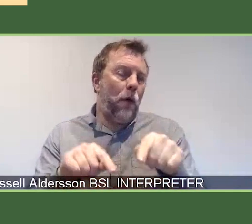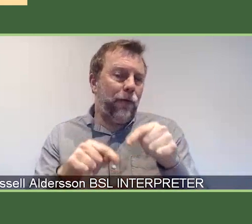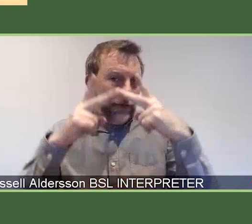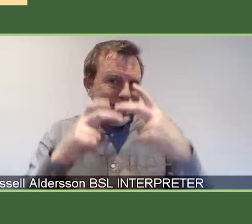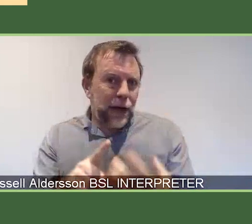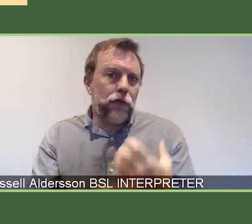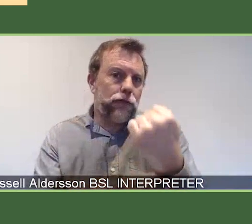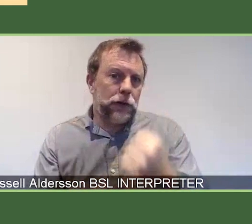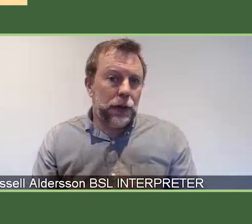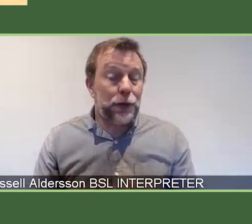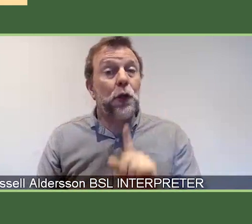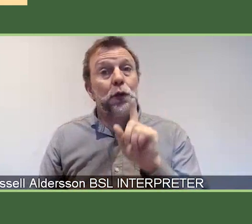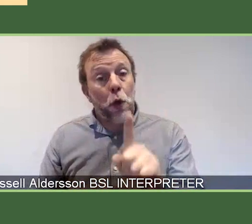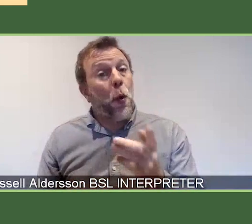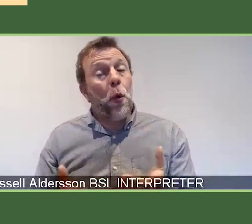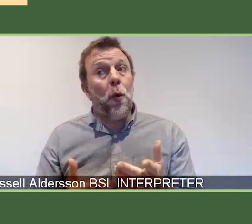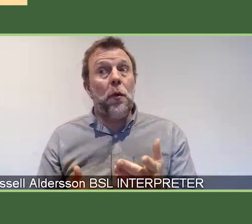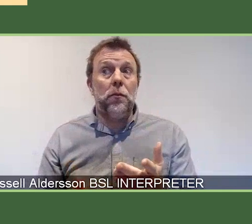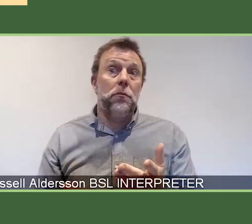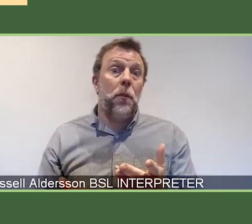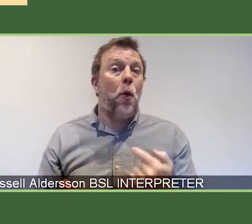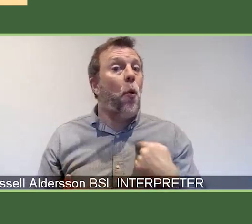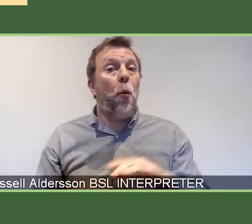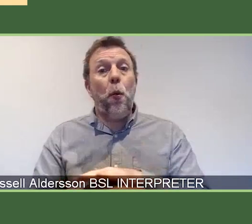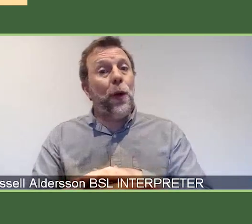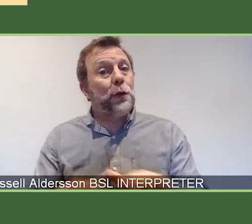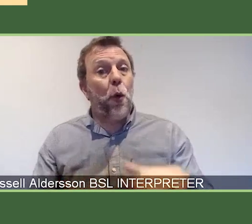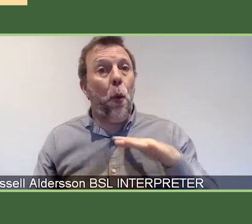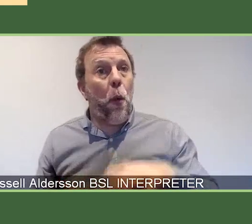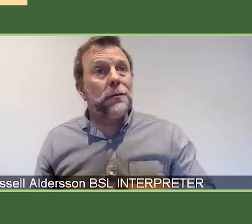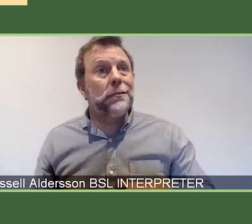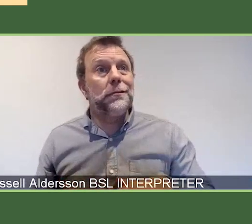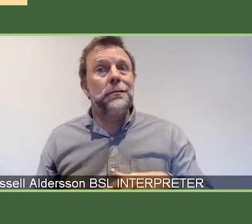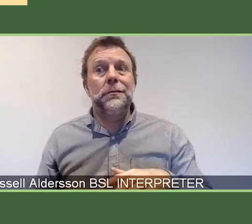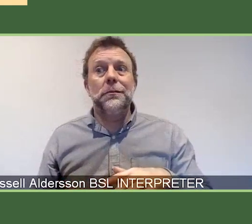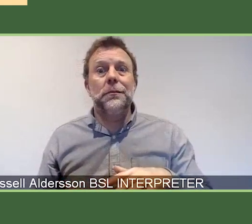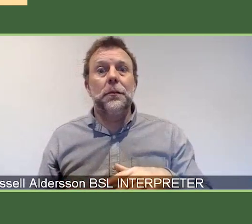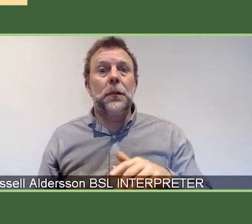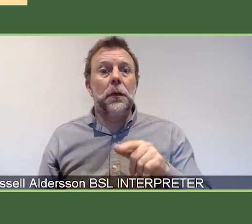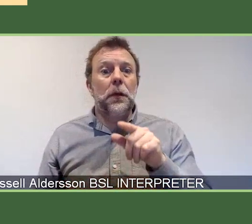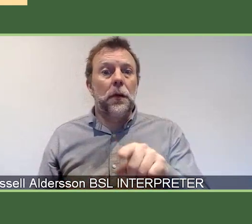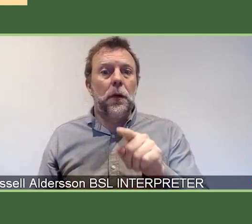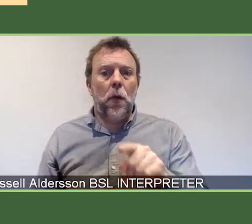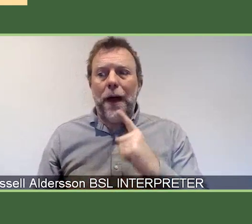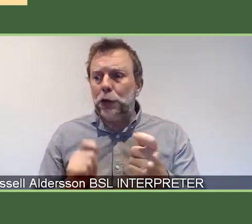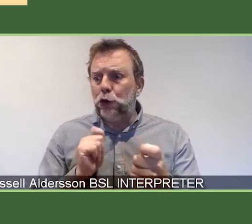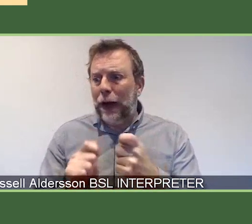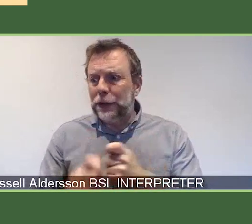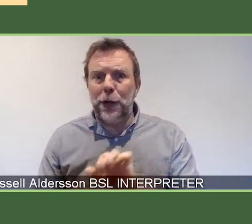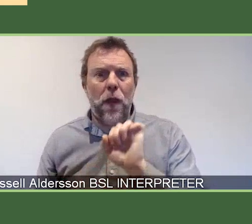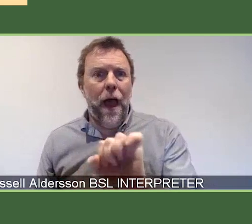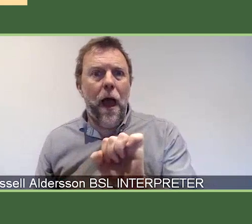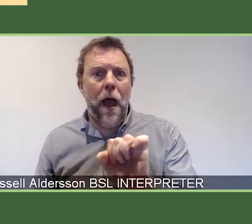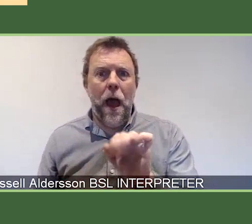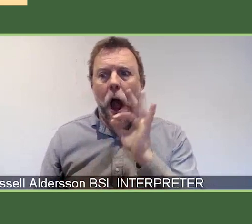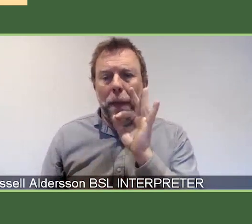it's fair to say that, you know, what we don't want are people kind of artificially shaping and changing their grant applications so